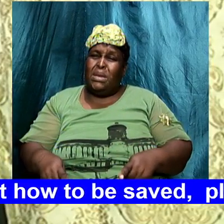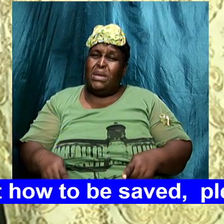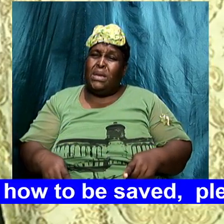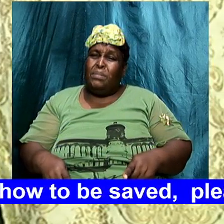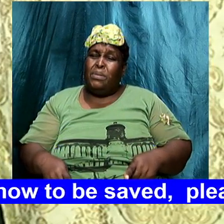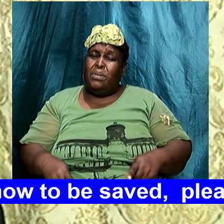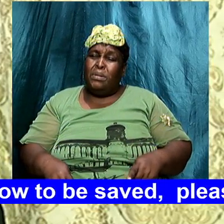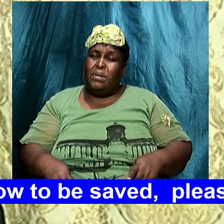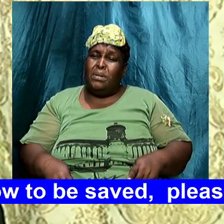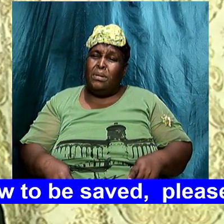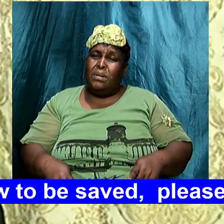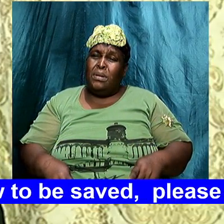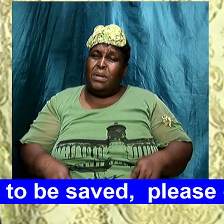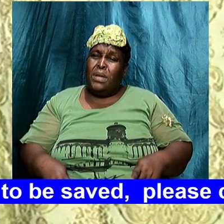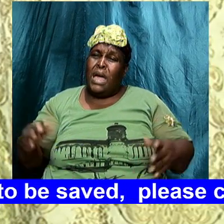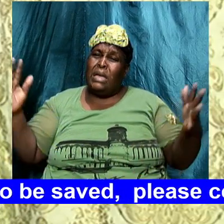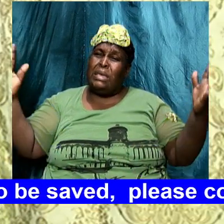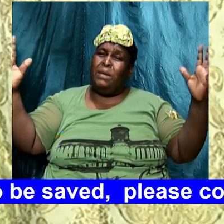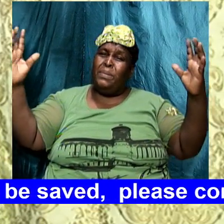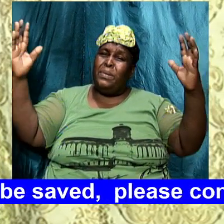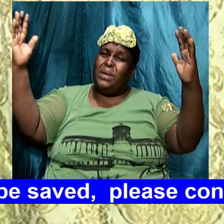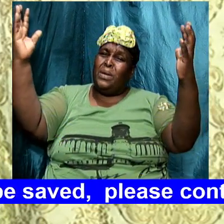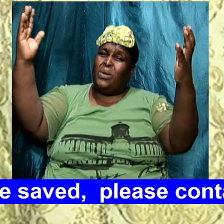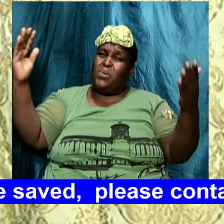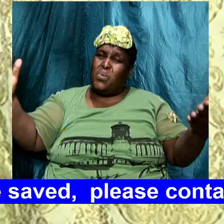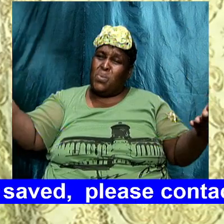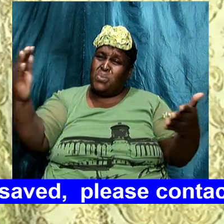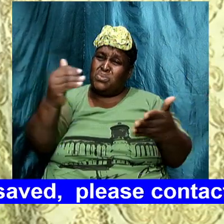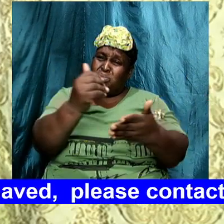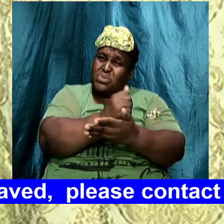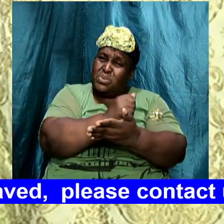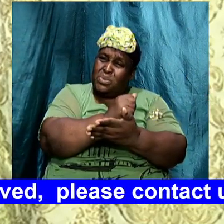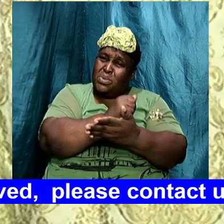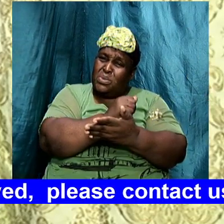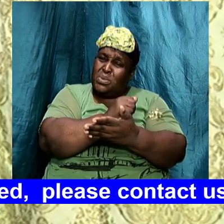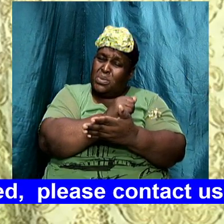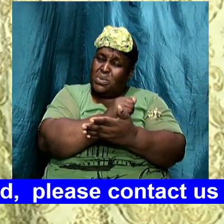convocation how him can guarantee your miracle